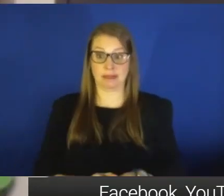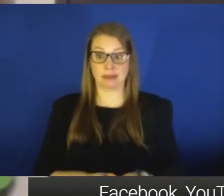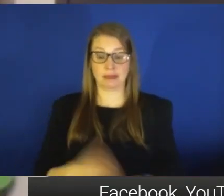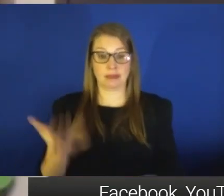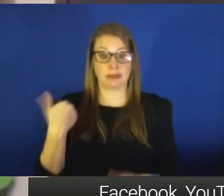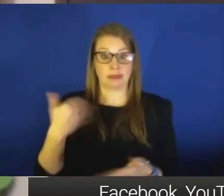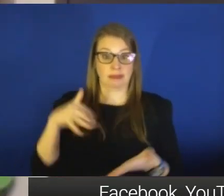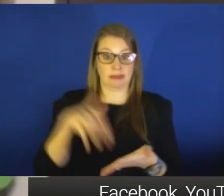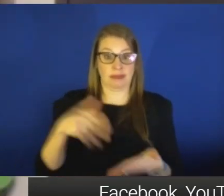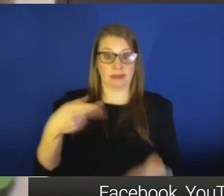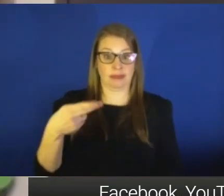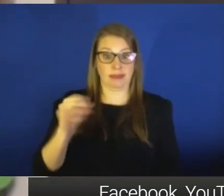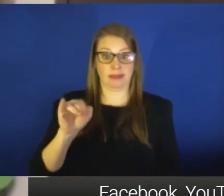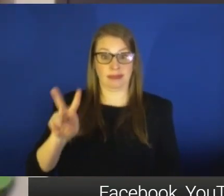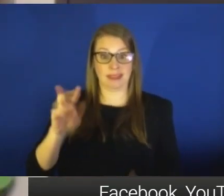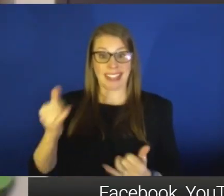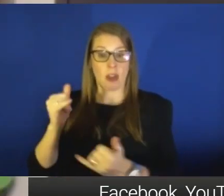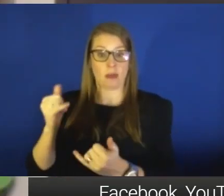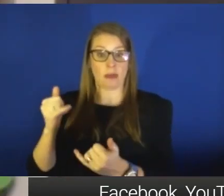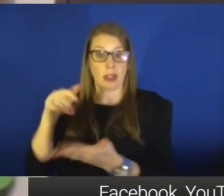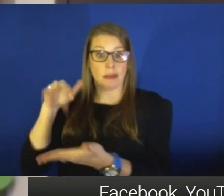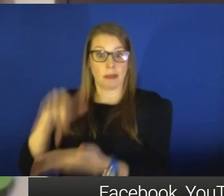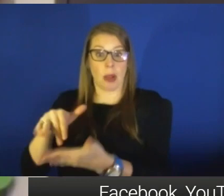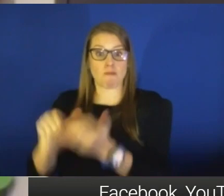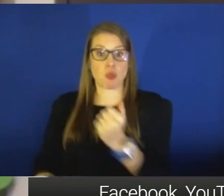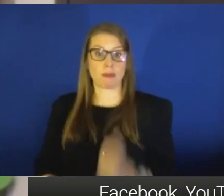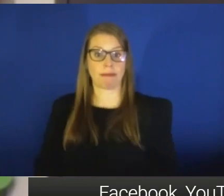HIV. Now all I do is study poop.